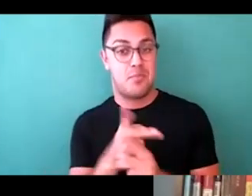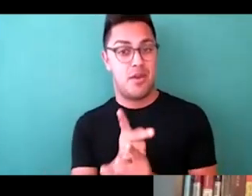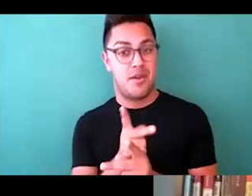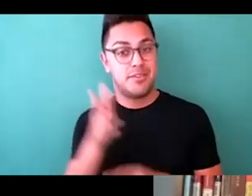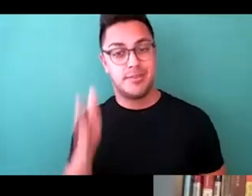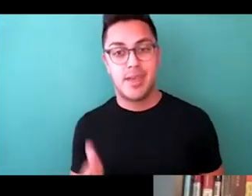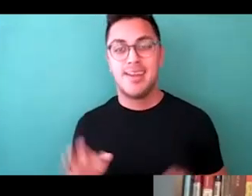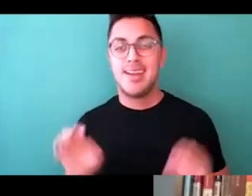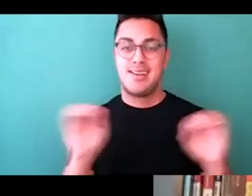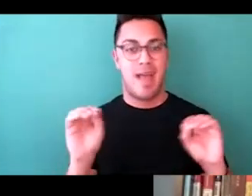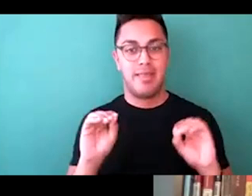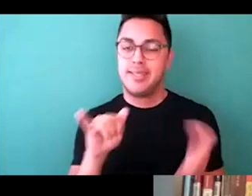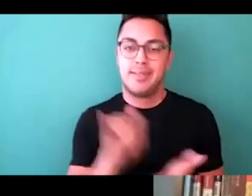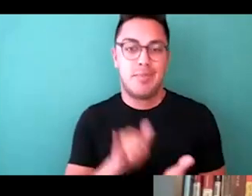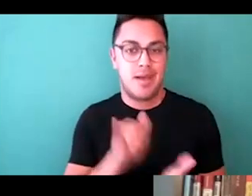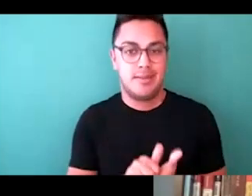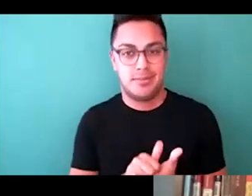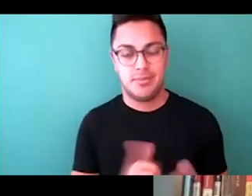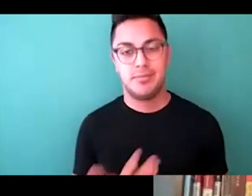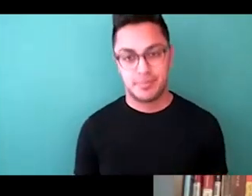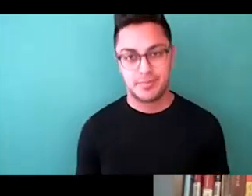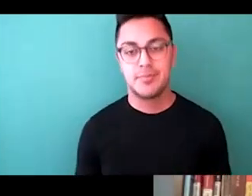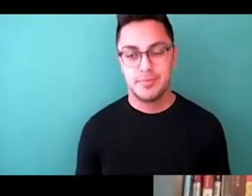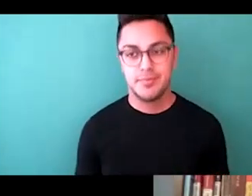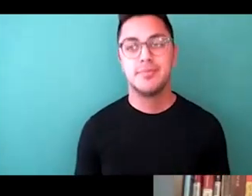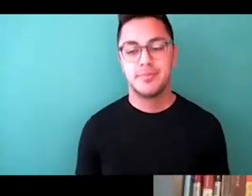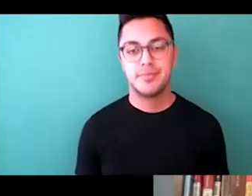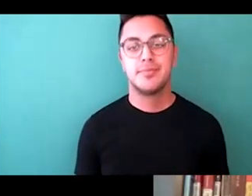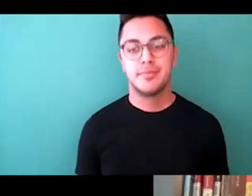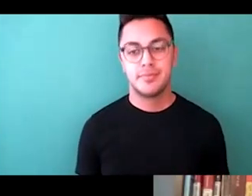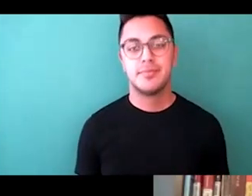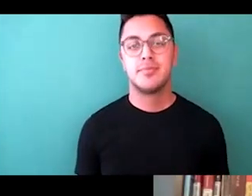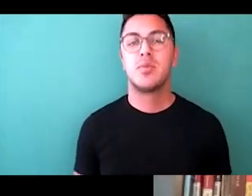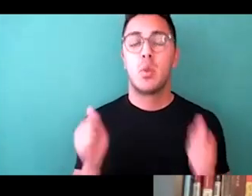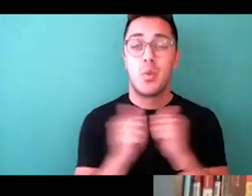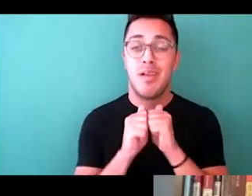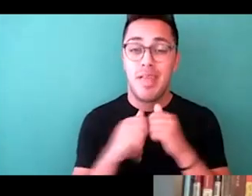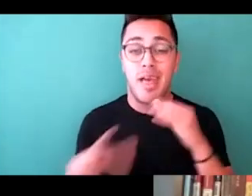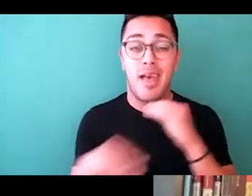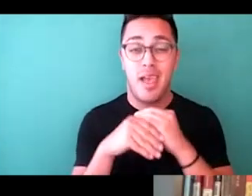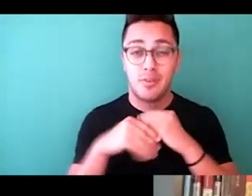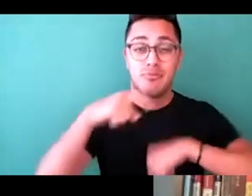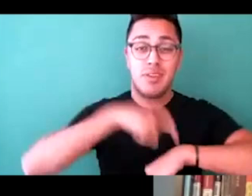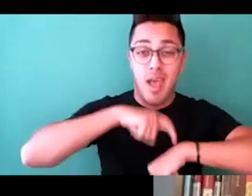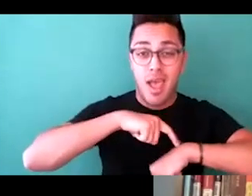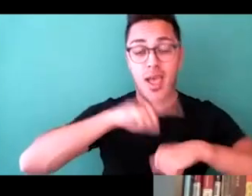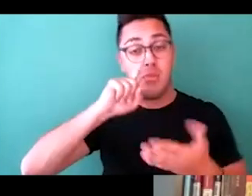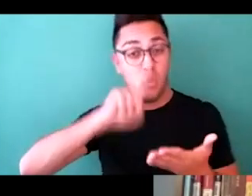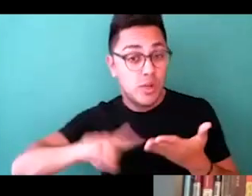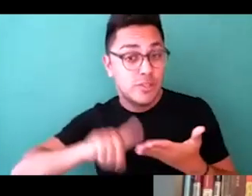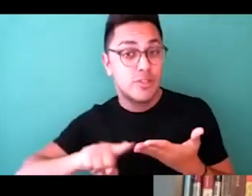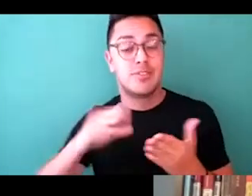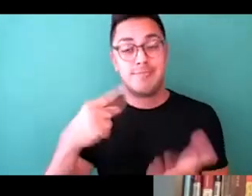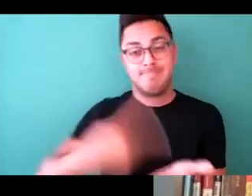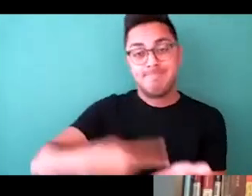is insurmountable. You know, with a little bit of extra time and research and conversations